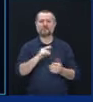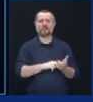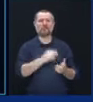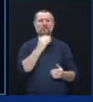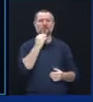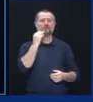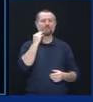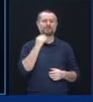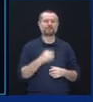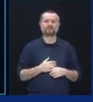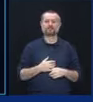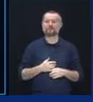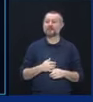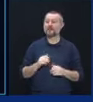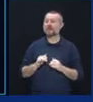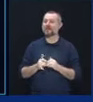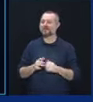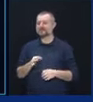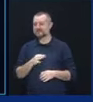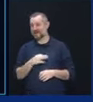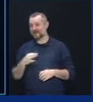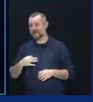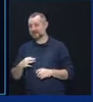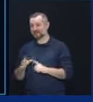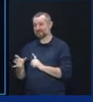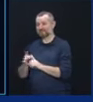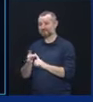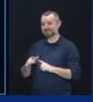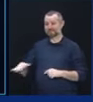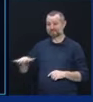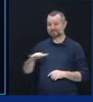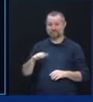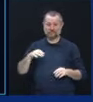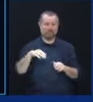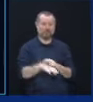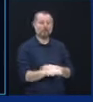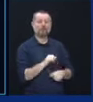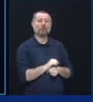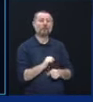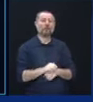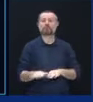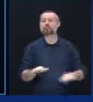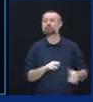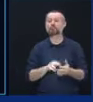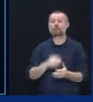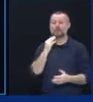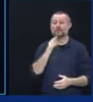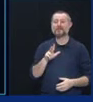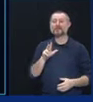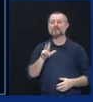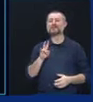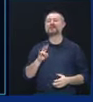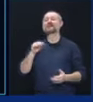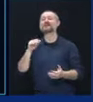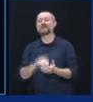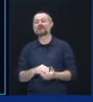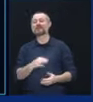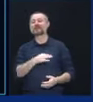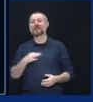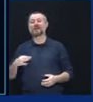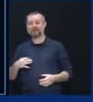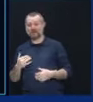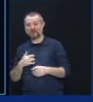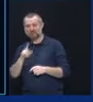it came in through the staff. We found 37,000 staff that had been infected. It came in